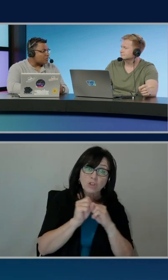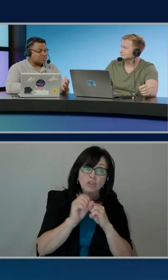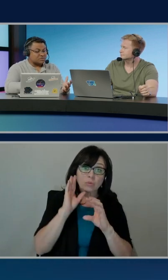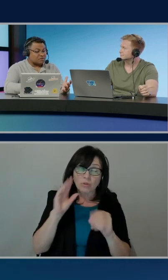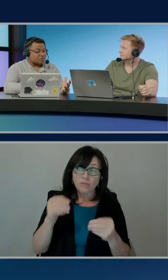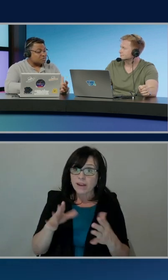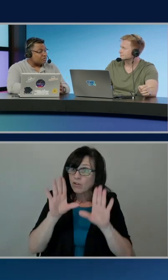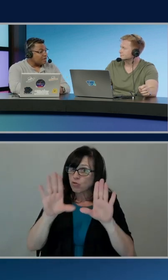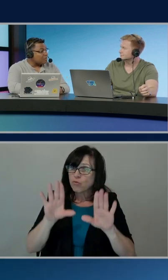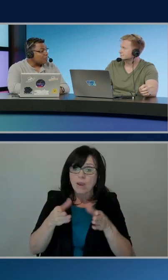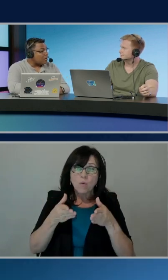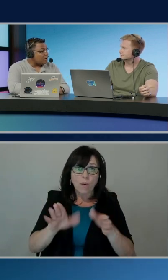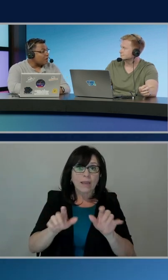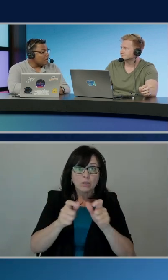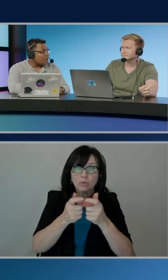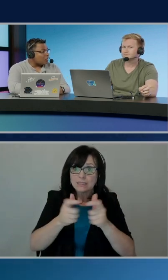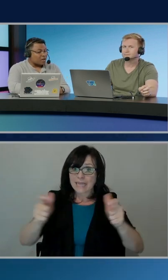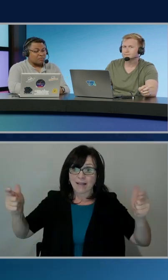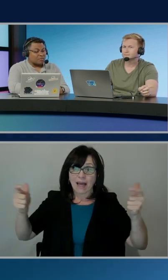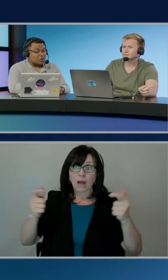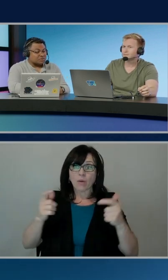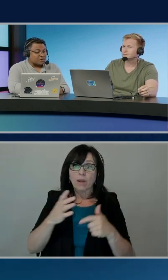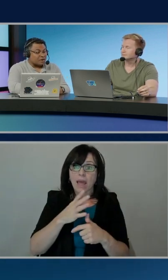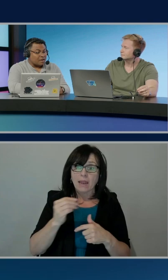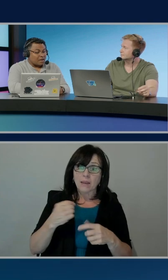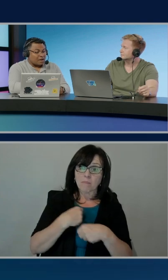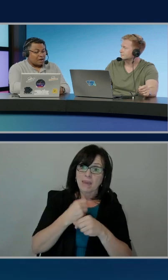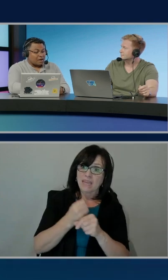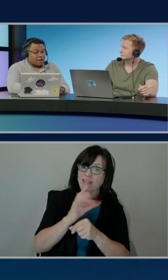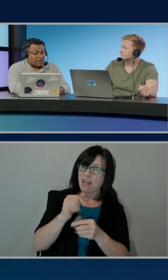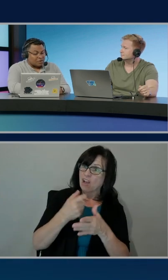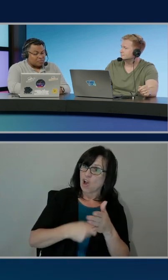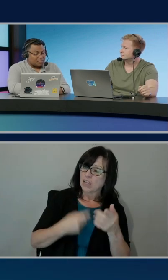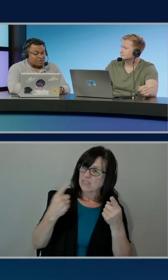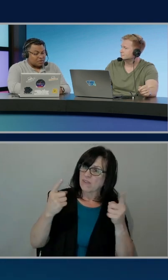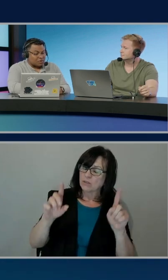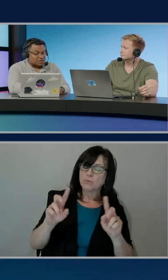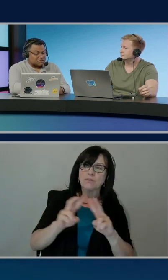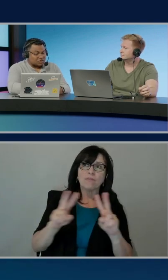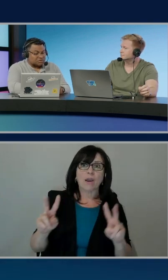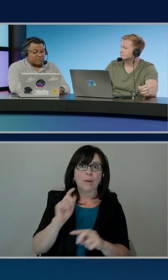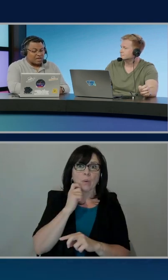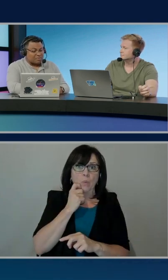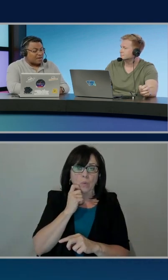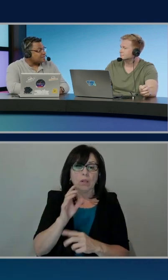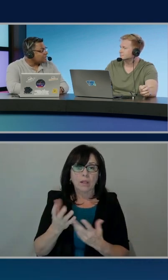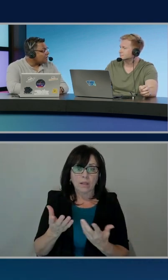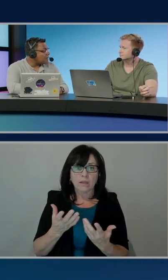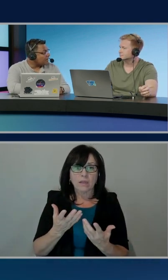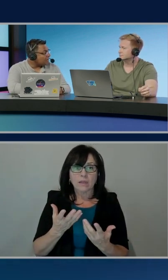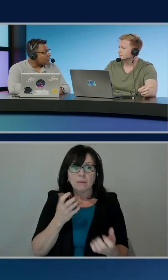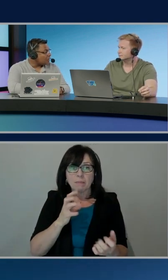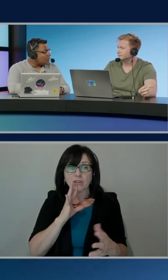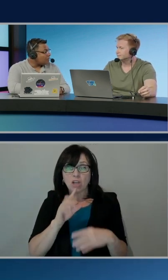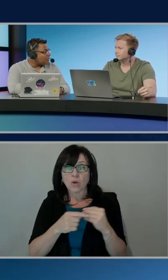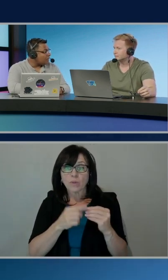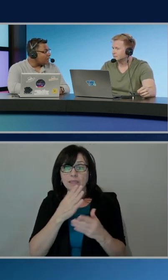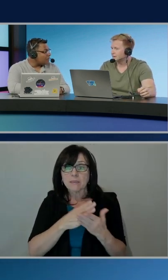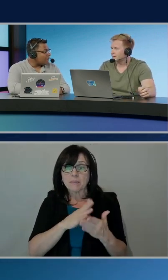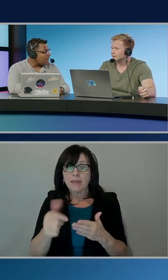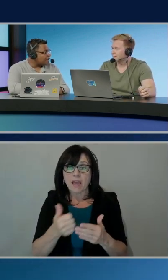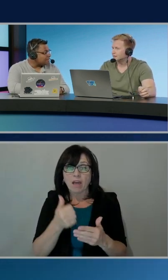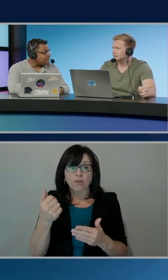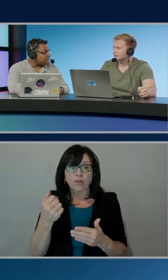manner was a really cool part of working with the Monks here. I know, do you want to talk to some of the KPIs here that you were